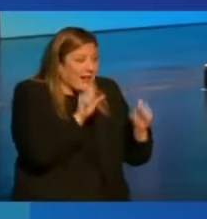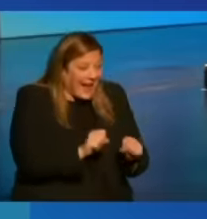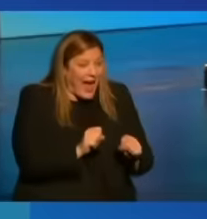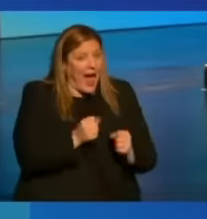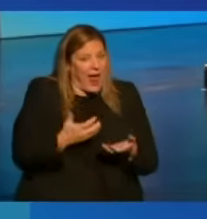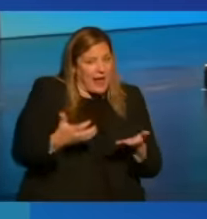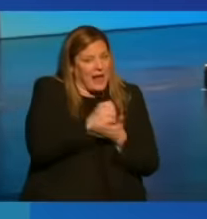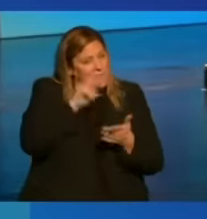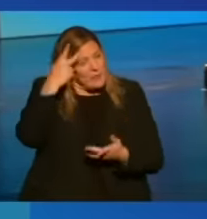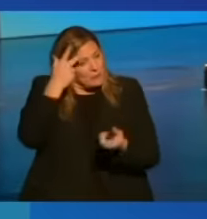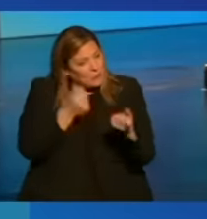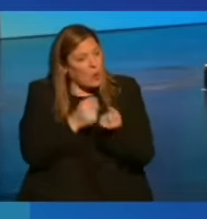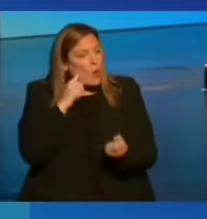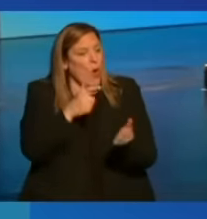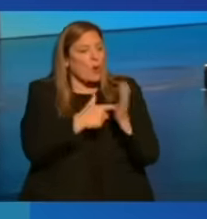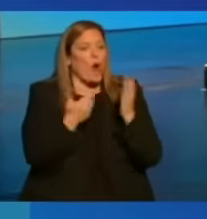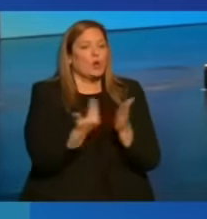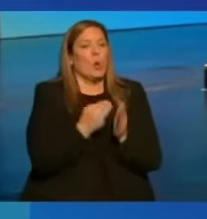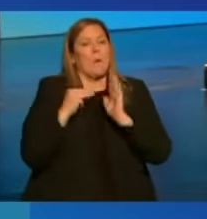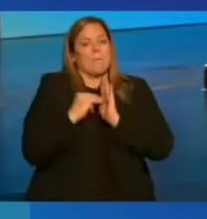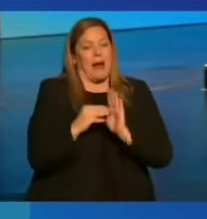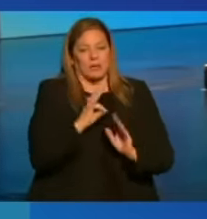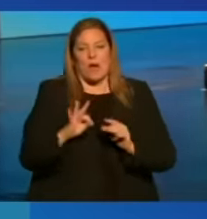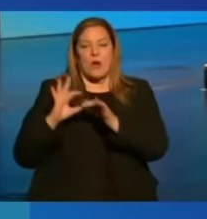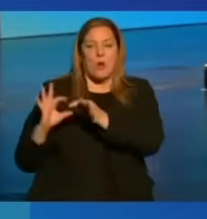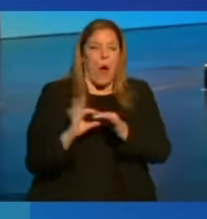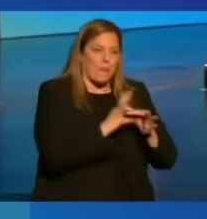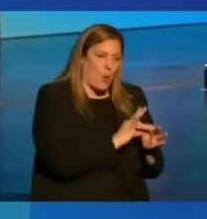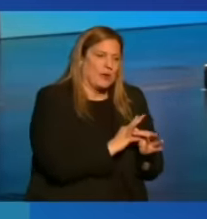support will require new models of cooperation.